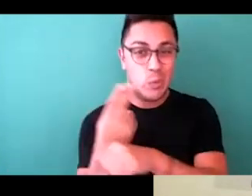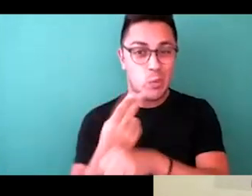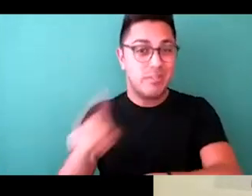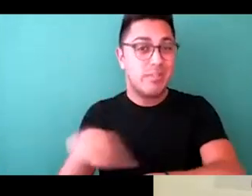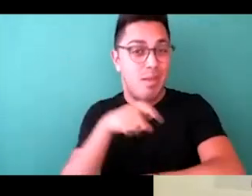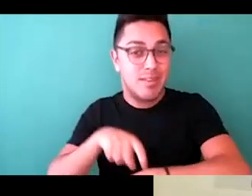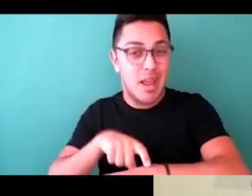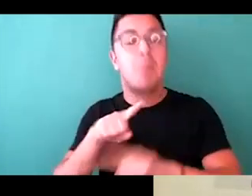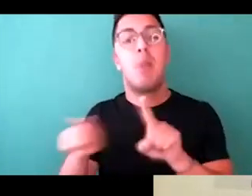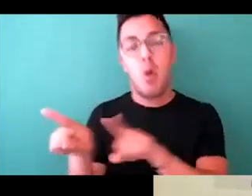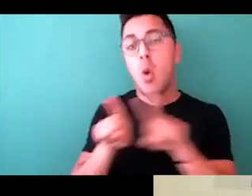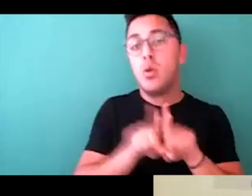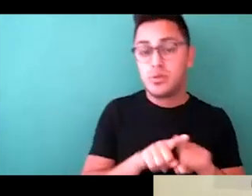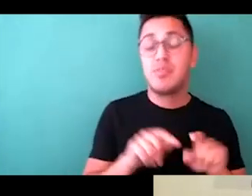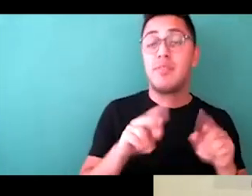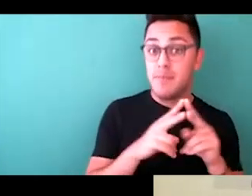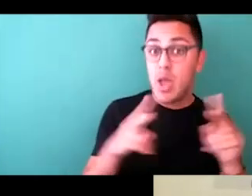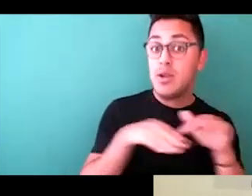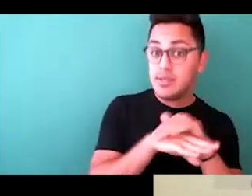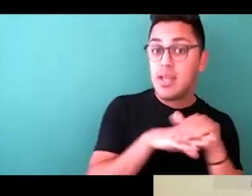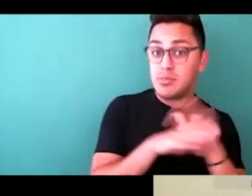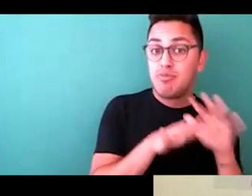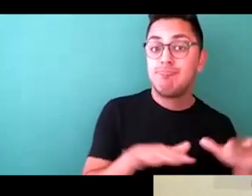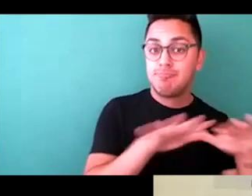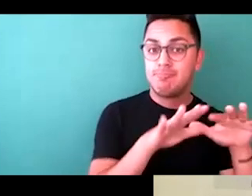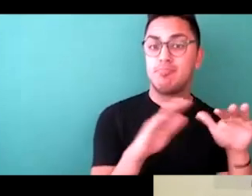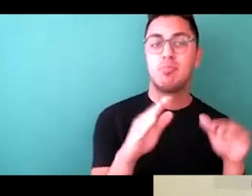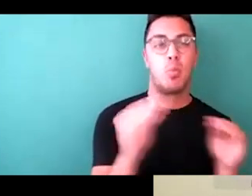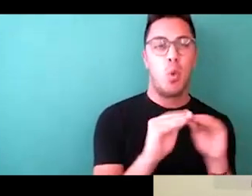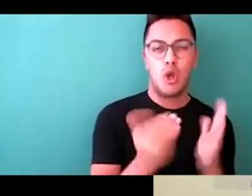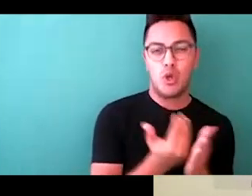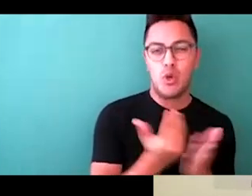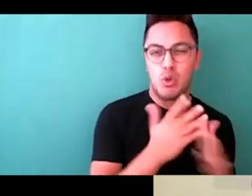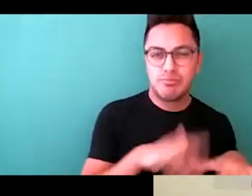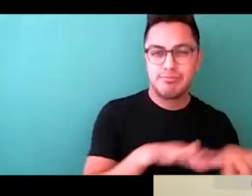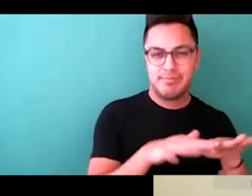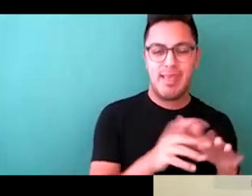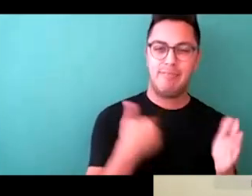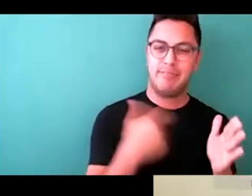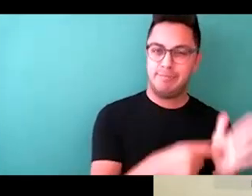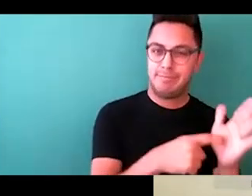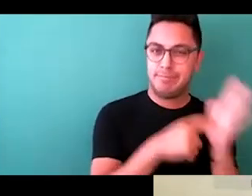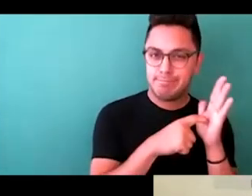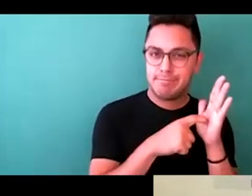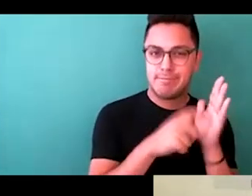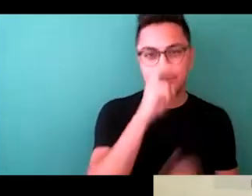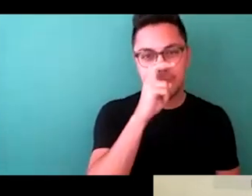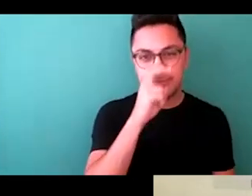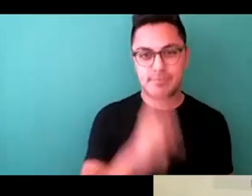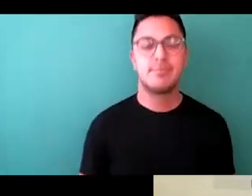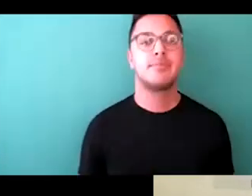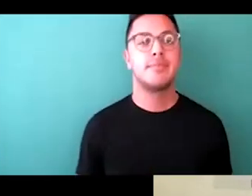we've also been in very accessible venues, the newer venues that have strict requirements. And the key part of this is